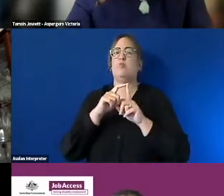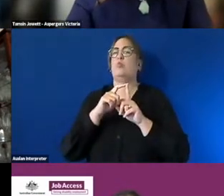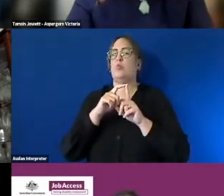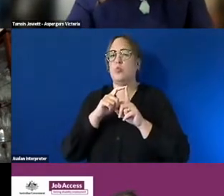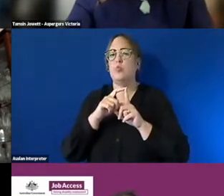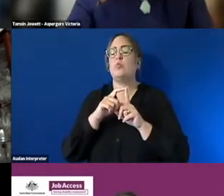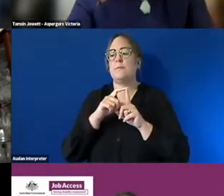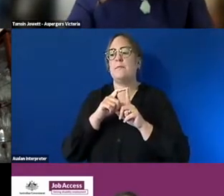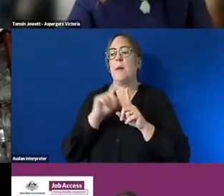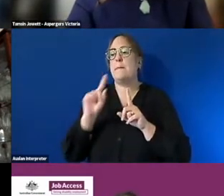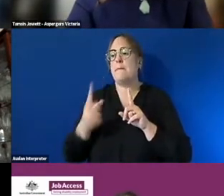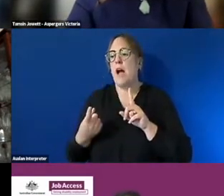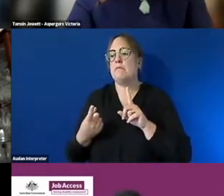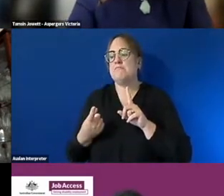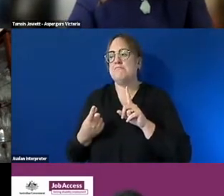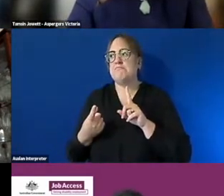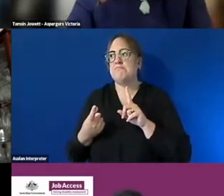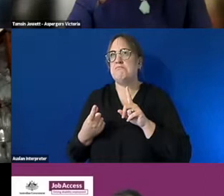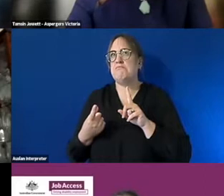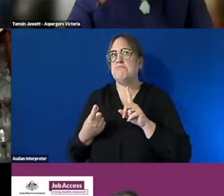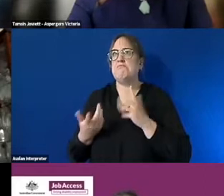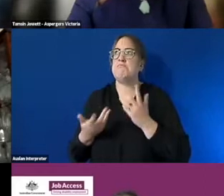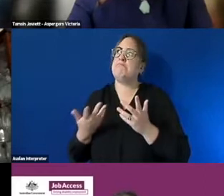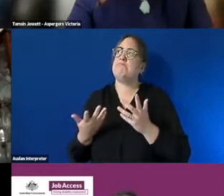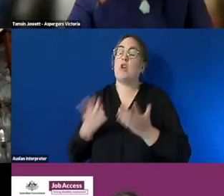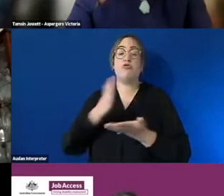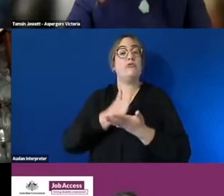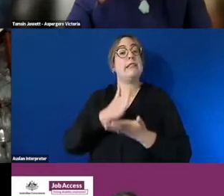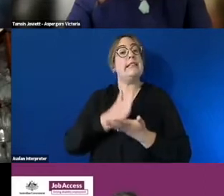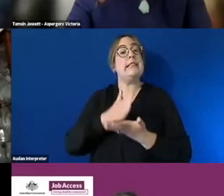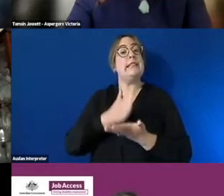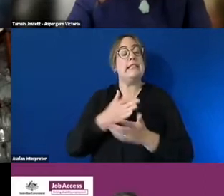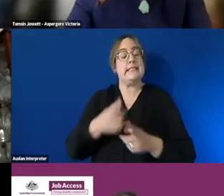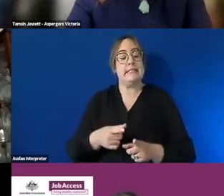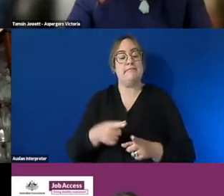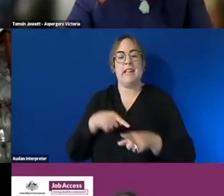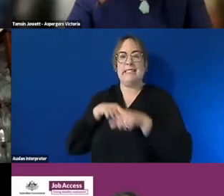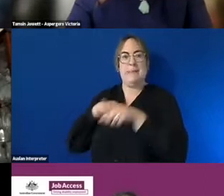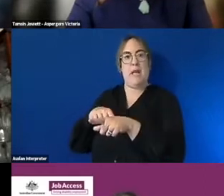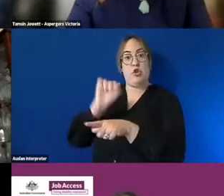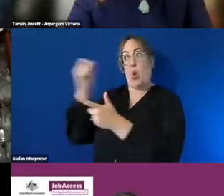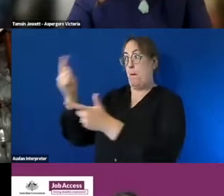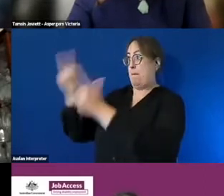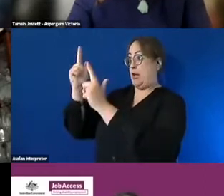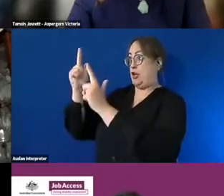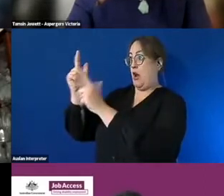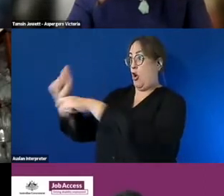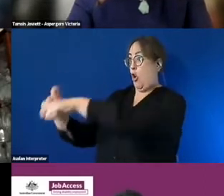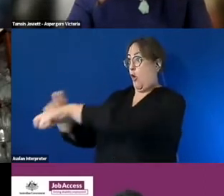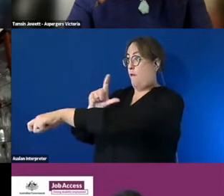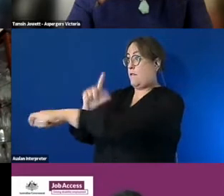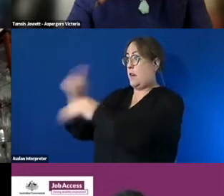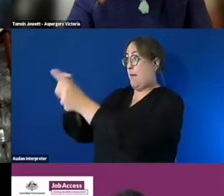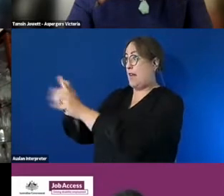um you know a lot of how disability confident your manager and people you're working with are um